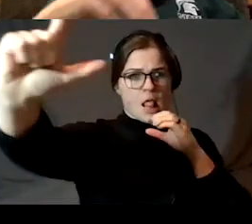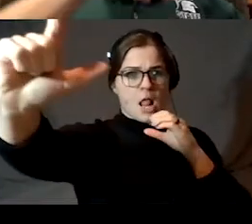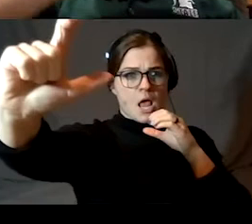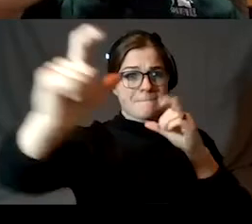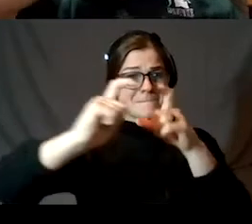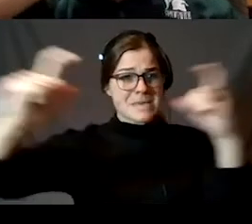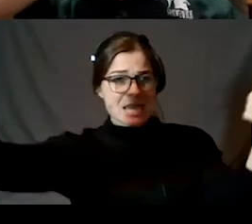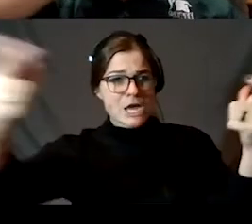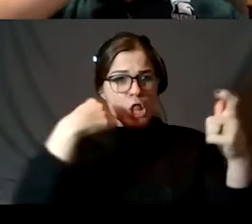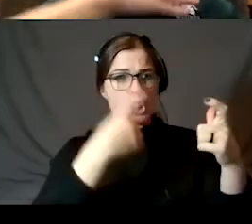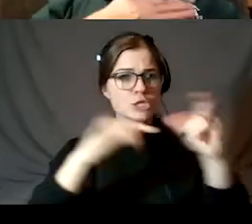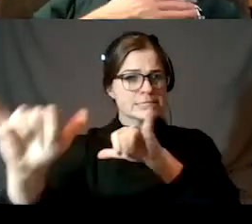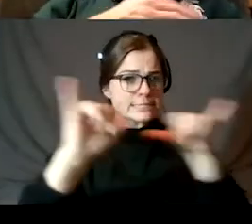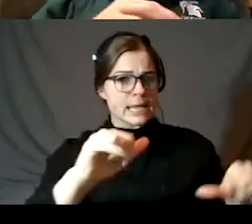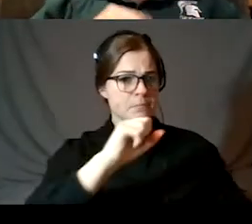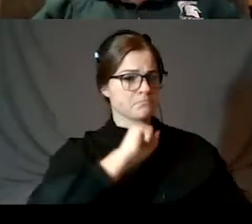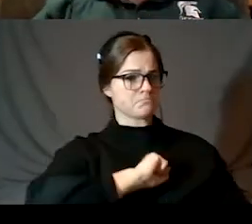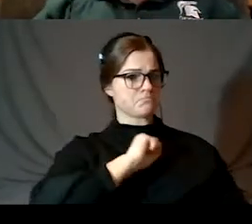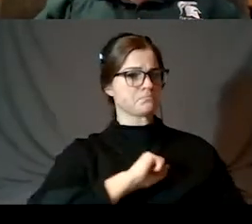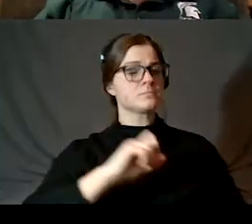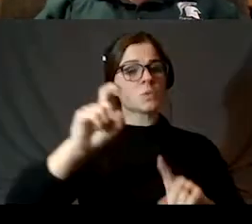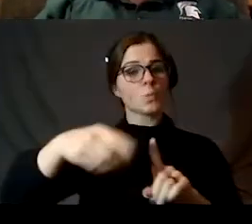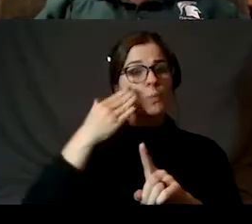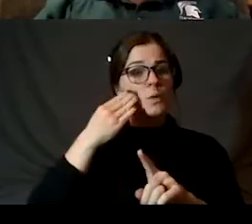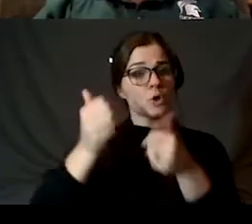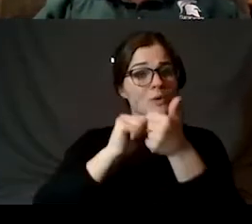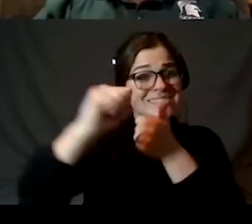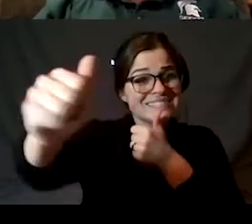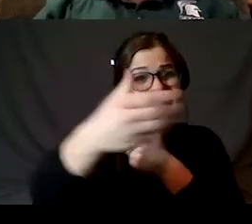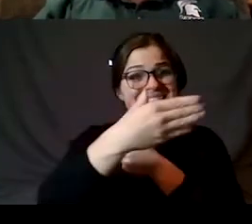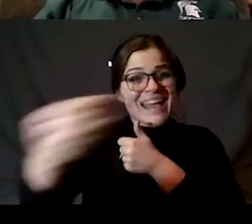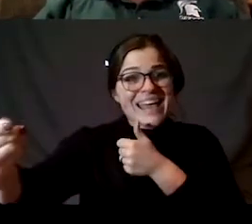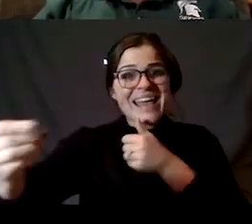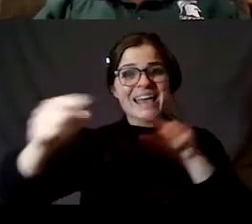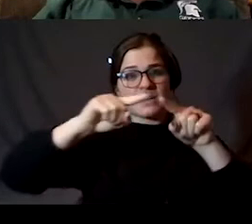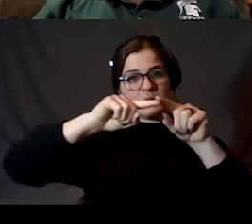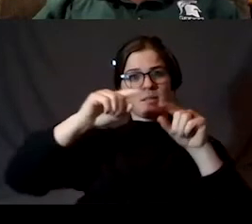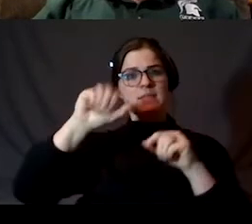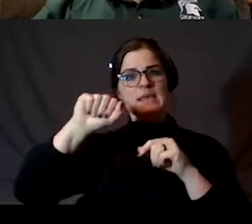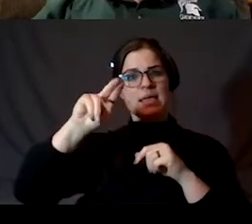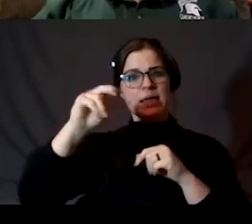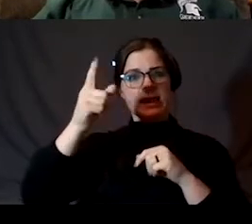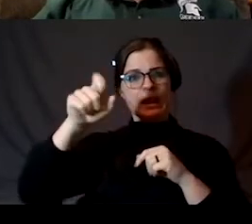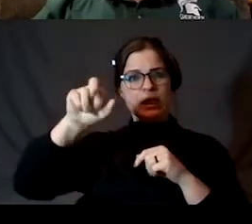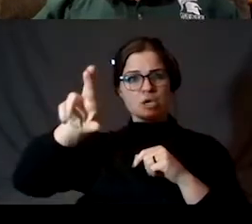excuse me, both the distance and this angular diameter in order to get the size.